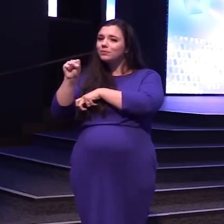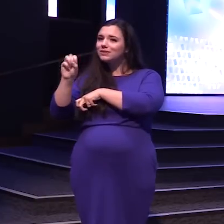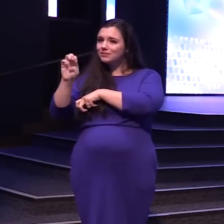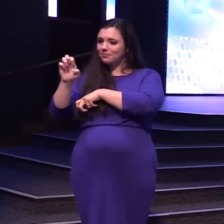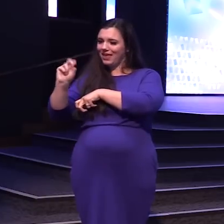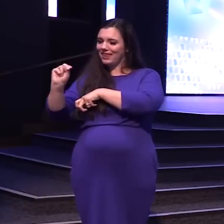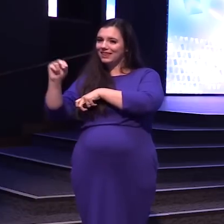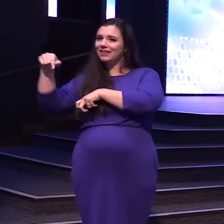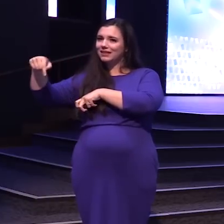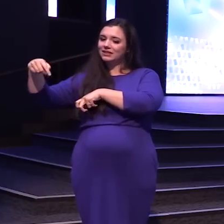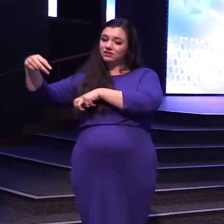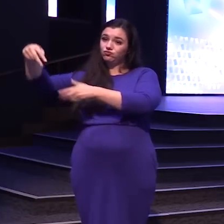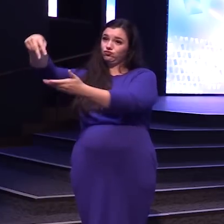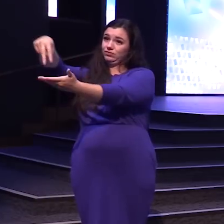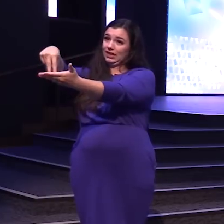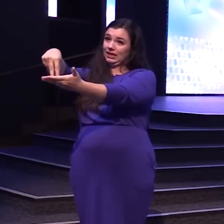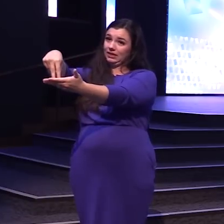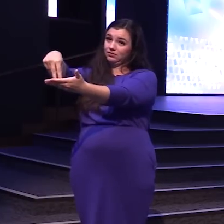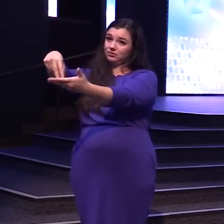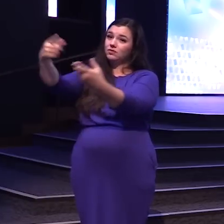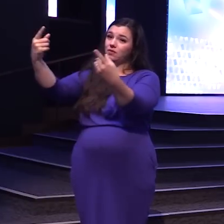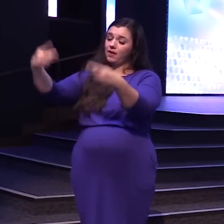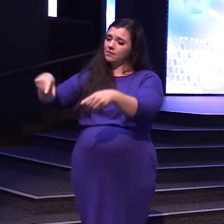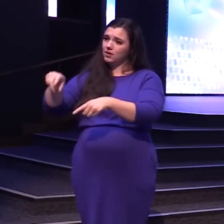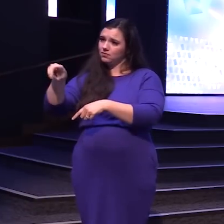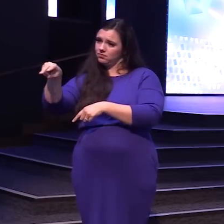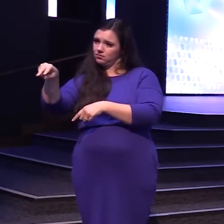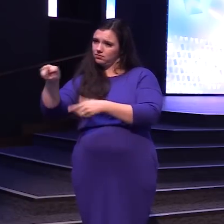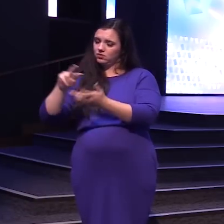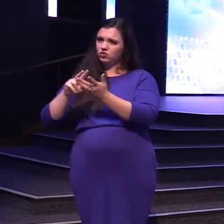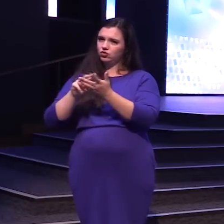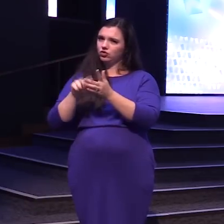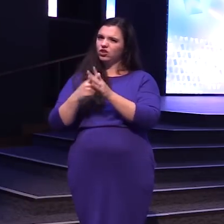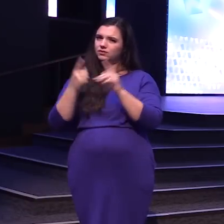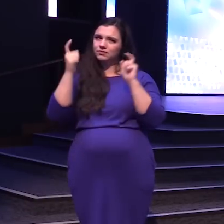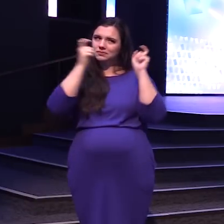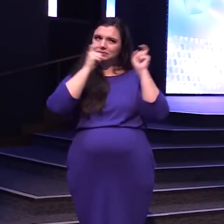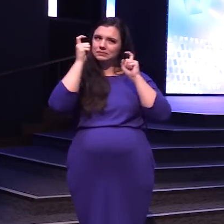So He's standing there And all of a sudden He starts making These faces